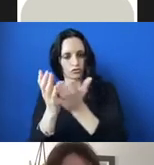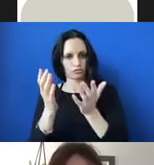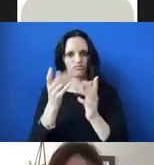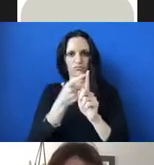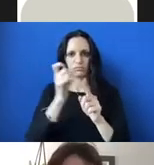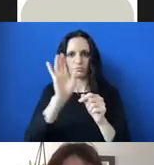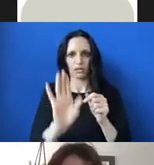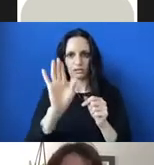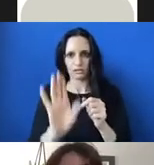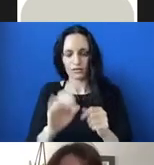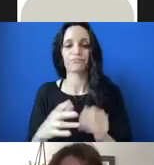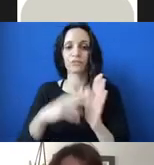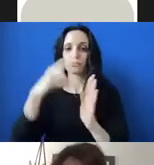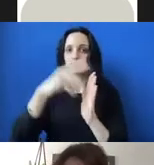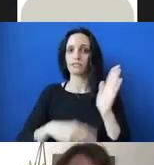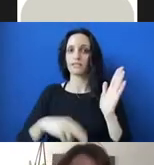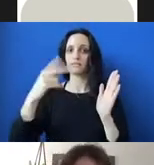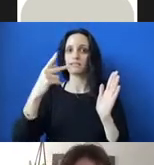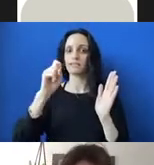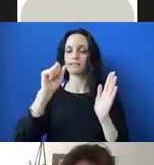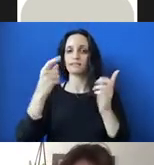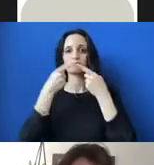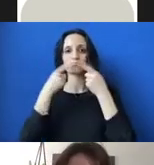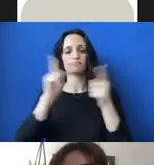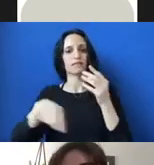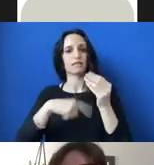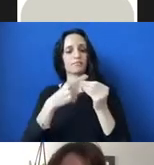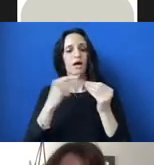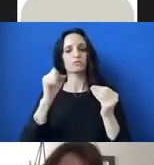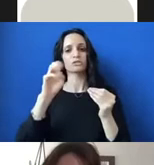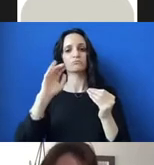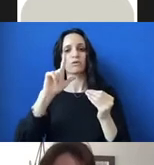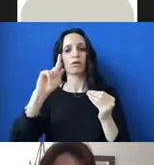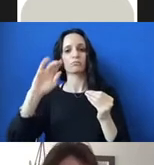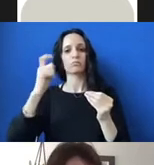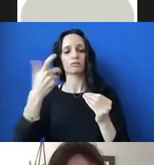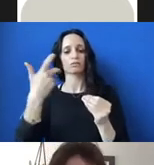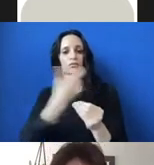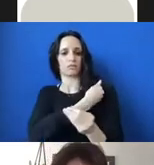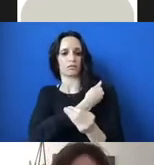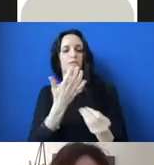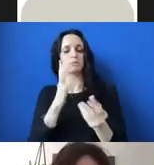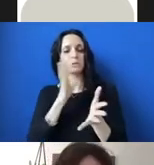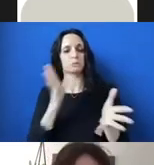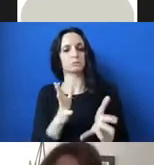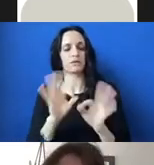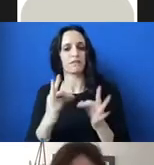Eli's public service announcement about a successful smallpox inoculation, they would urge their family to receive this rudimentary vaccine. It's very